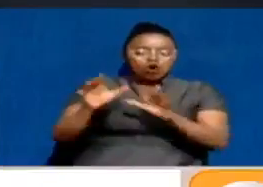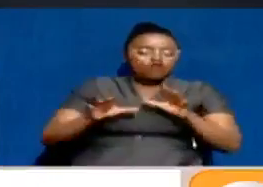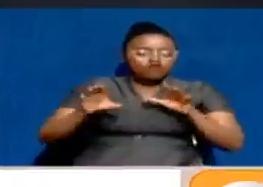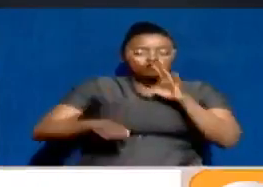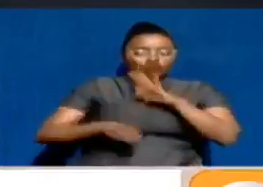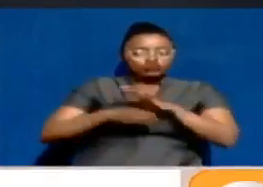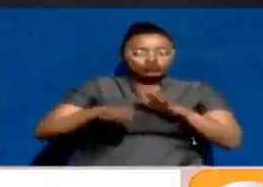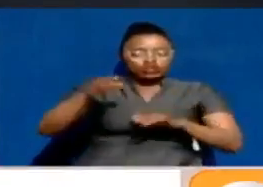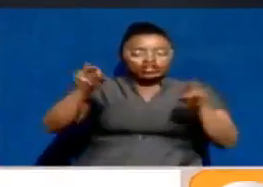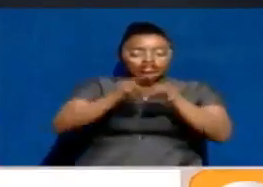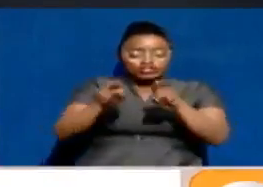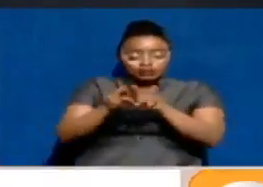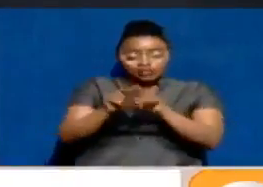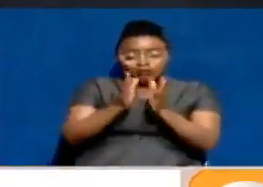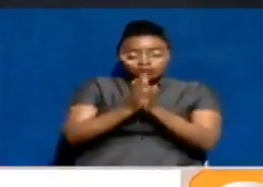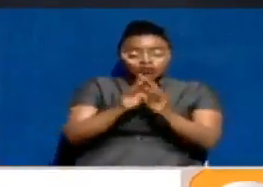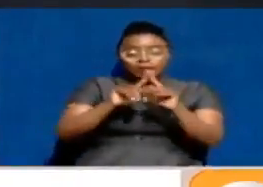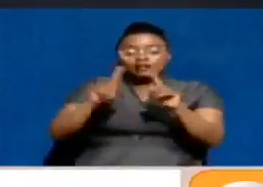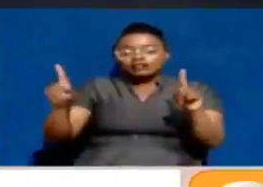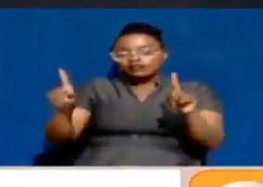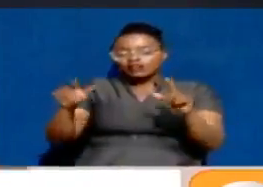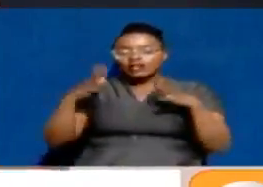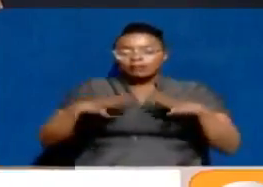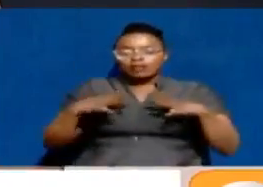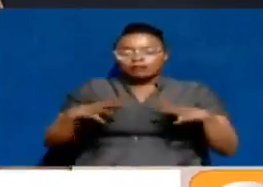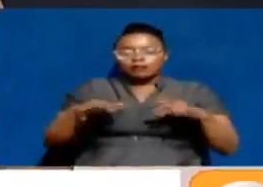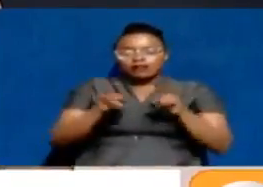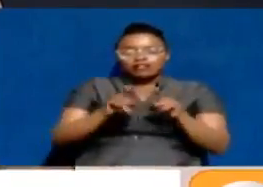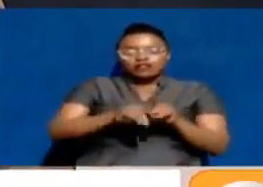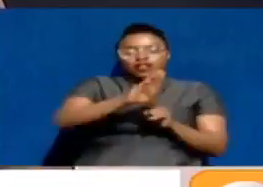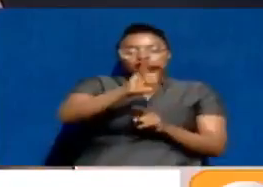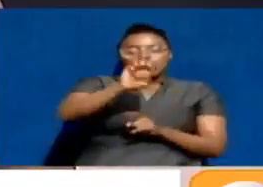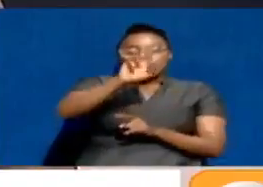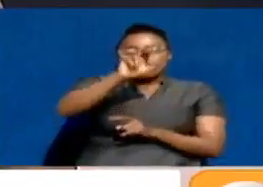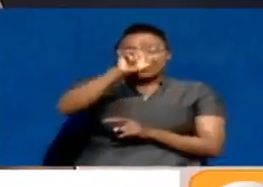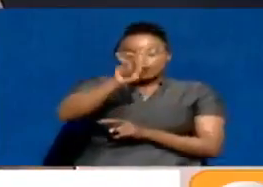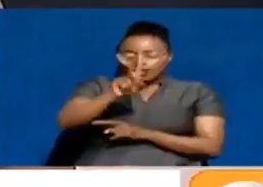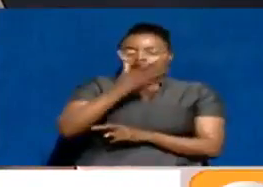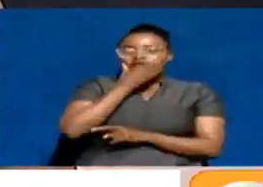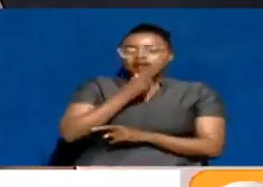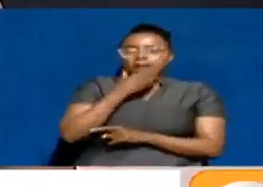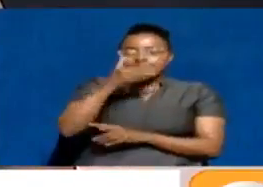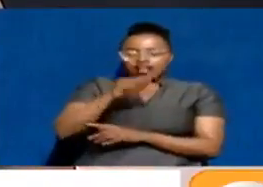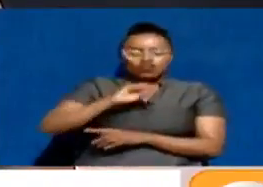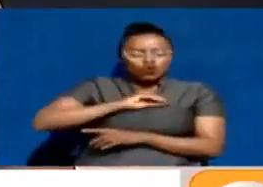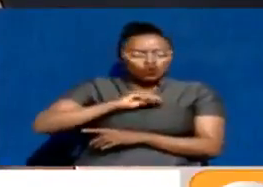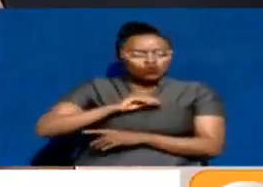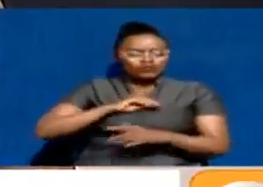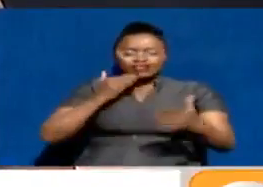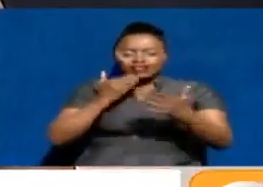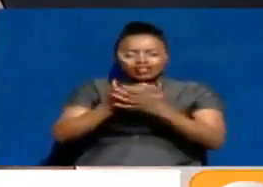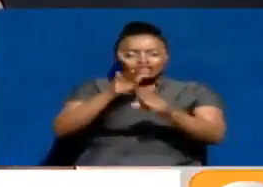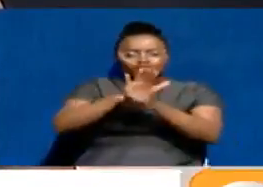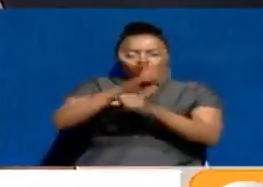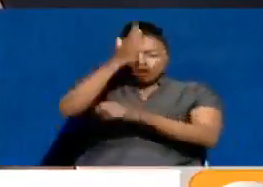out. Same script, different cast. Just like Bernard Mushere, the man this country owes its gratitude